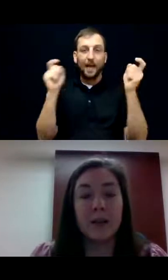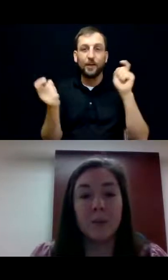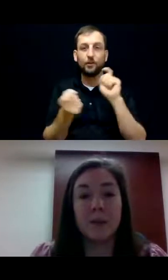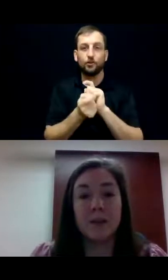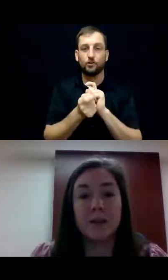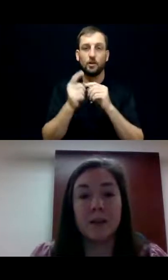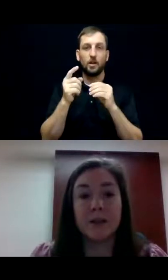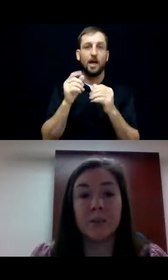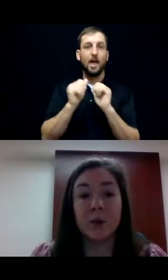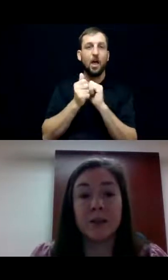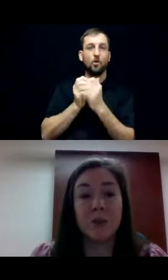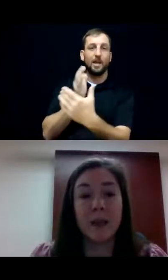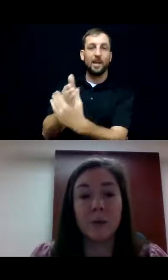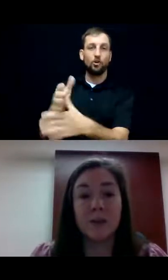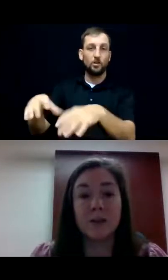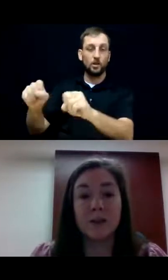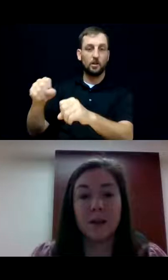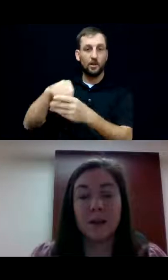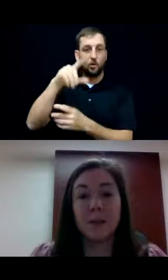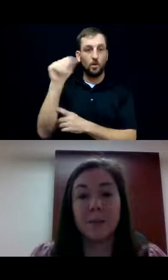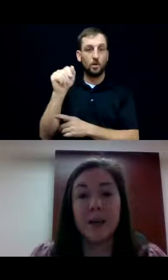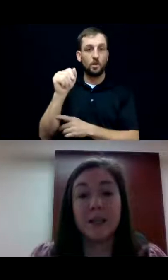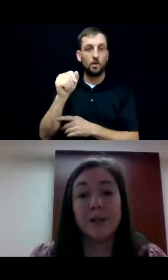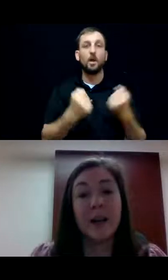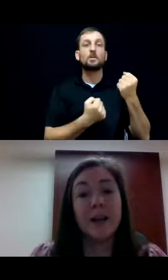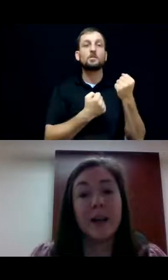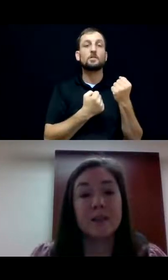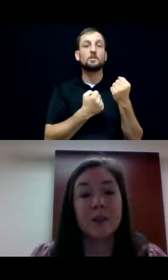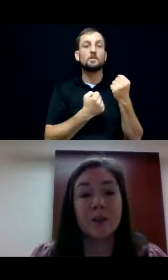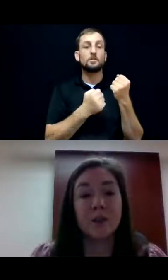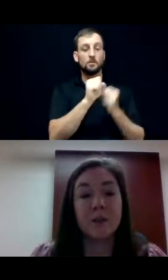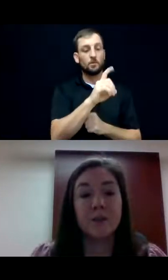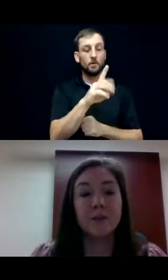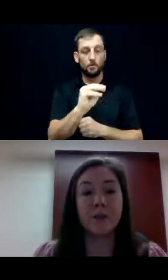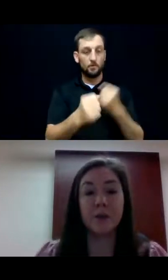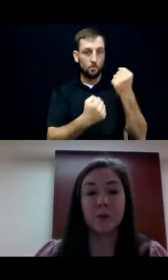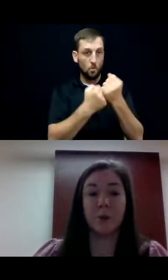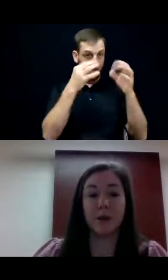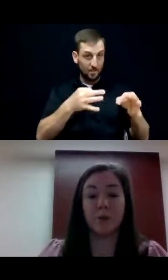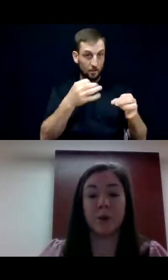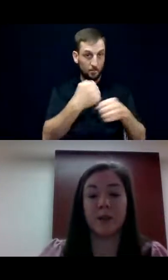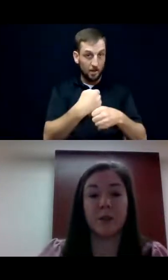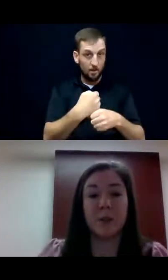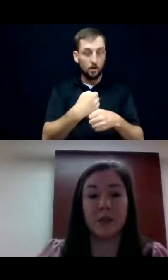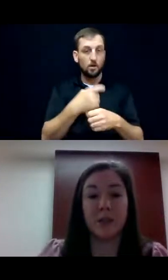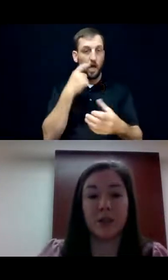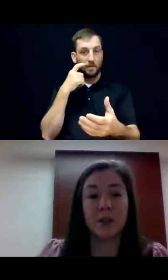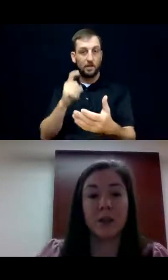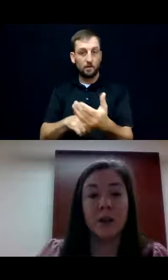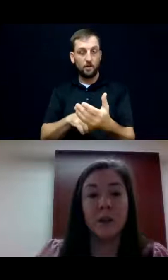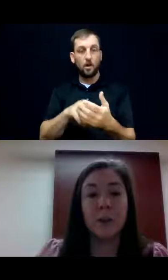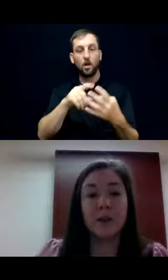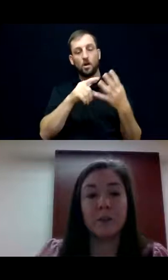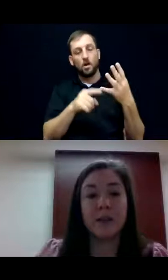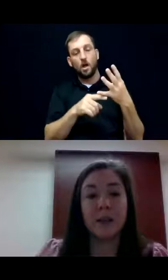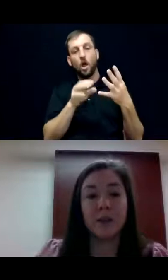it was, uh, support decision-making was, um, identified as an alternative to, um, guardianship and interdiction